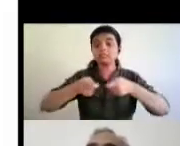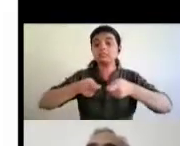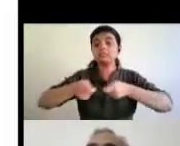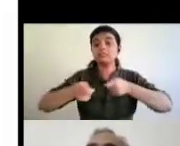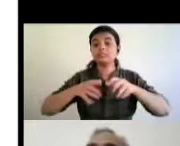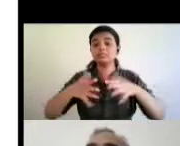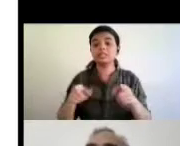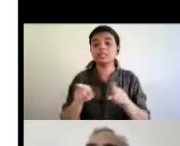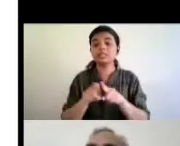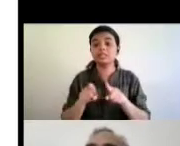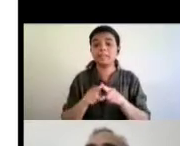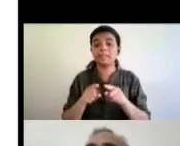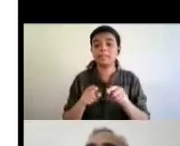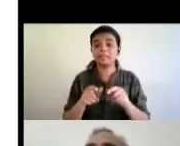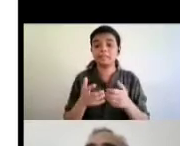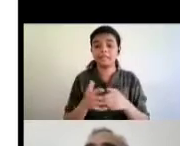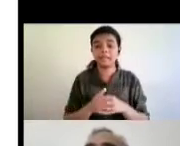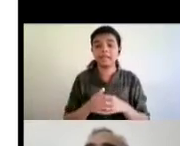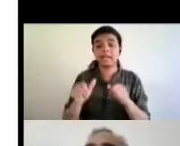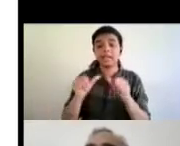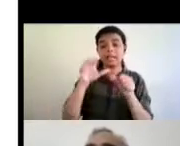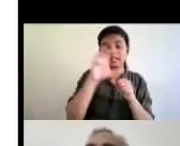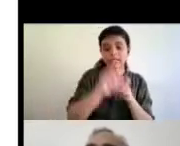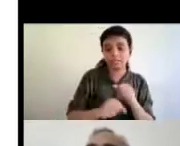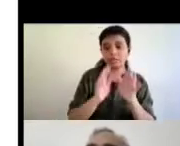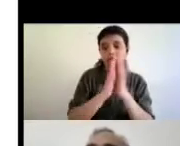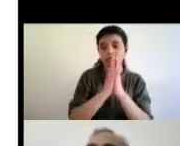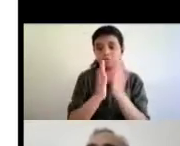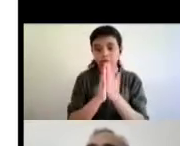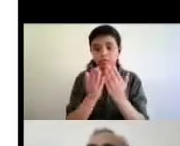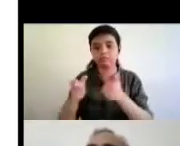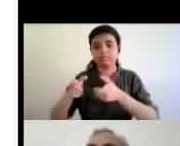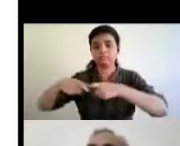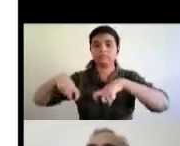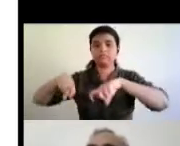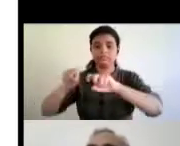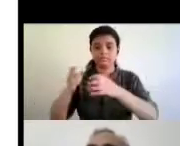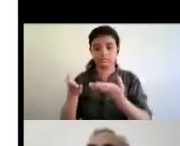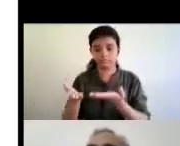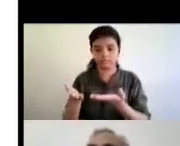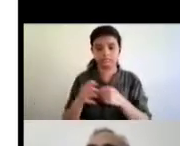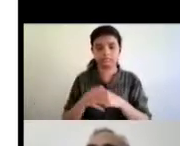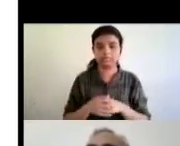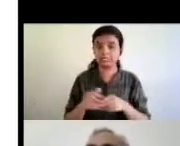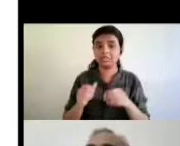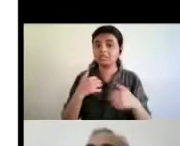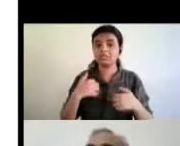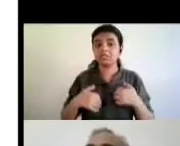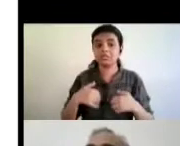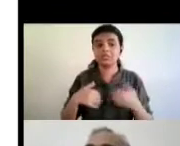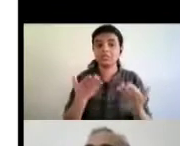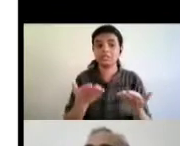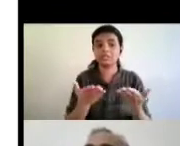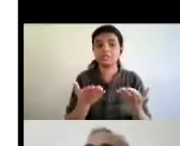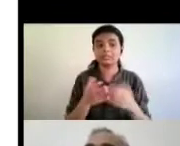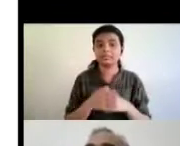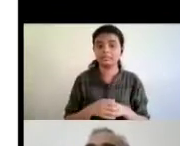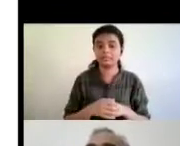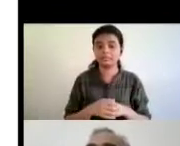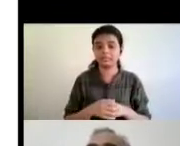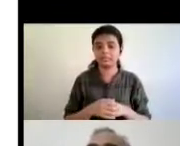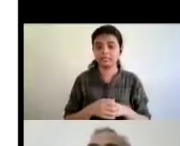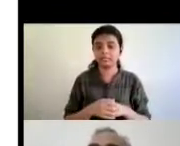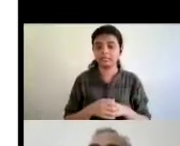called accessible books consortium um it's a very interesting um body there it's not a